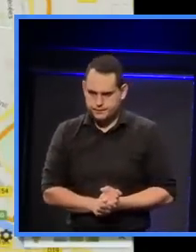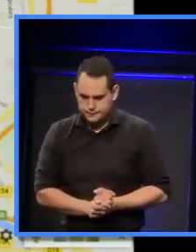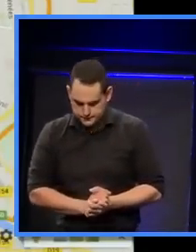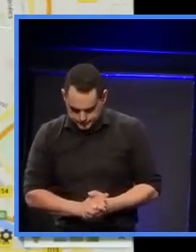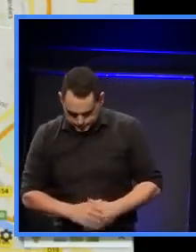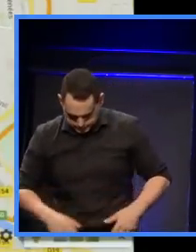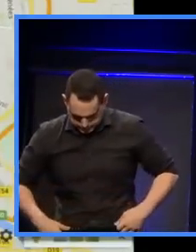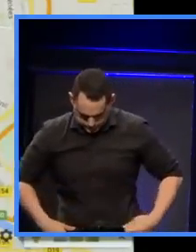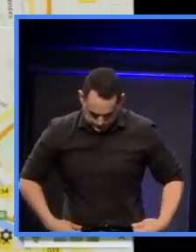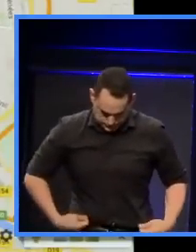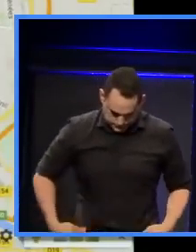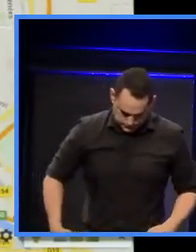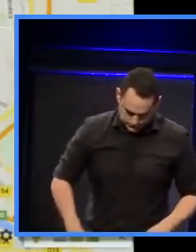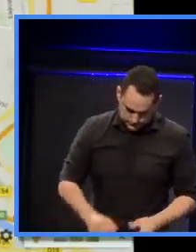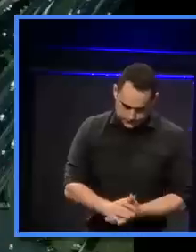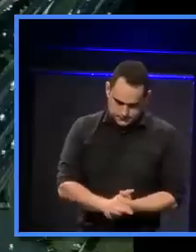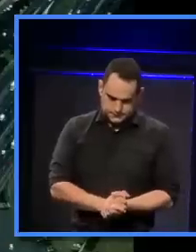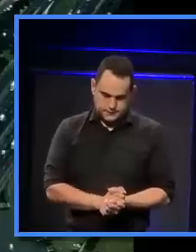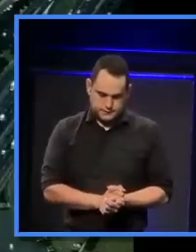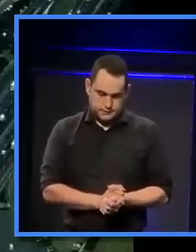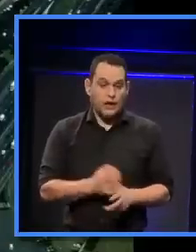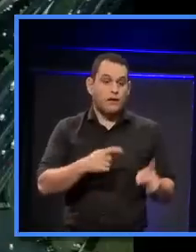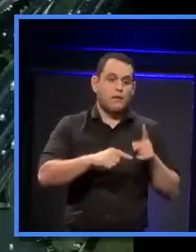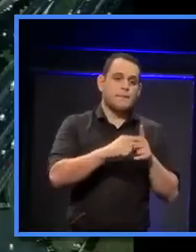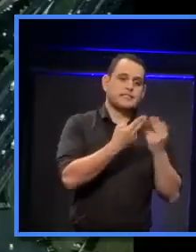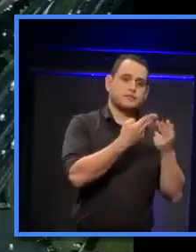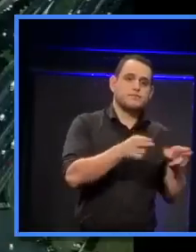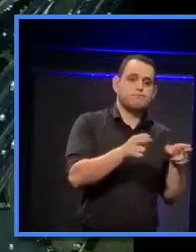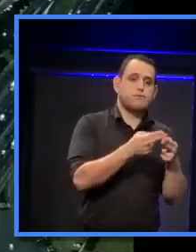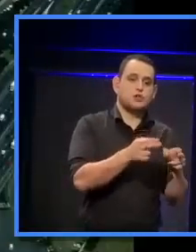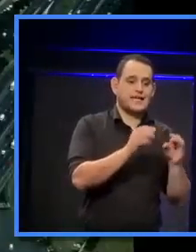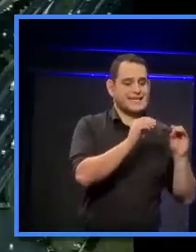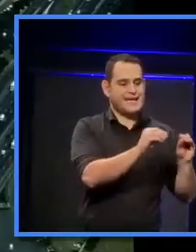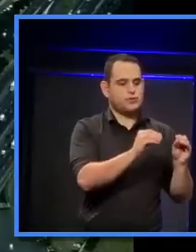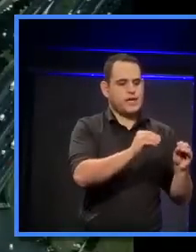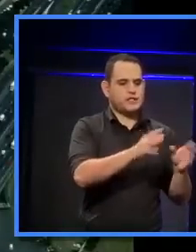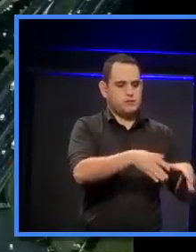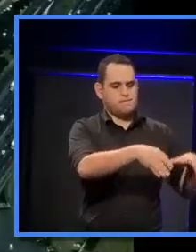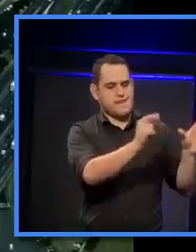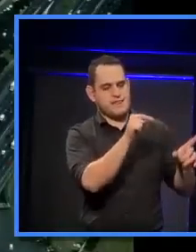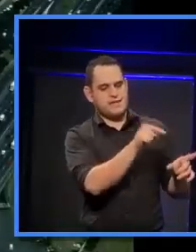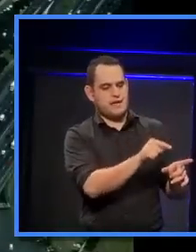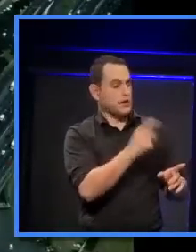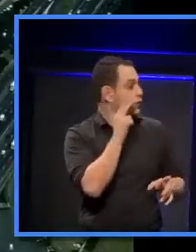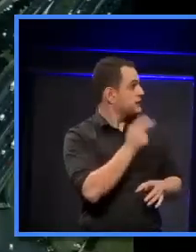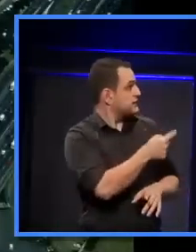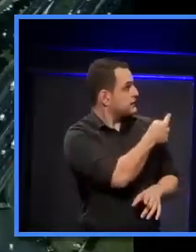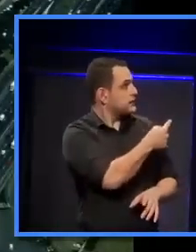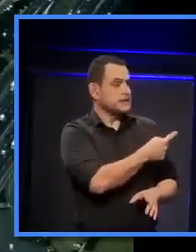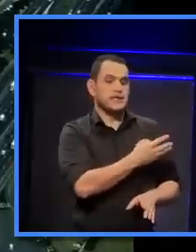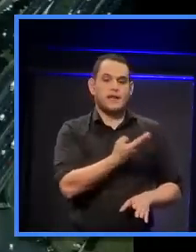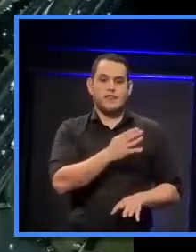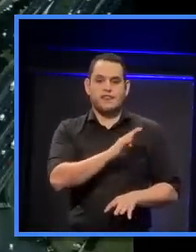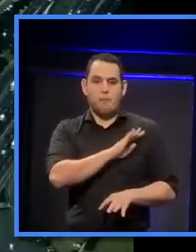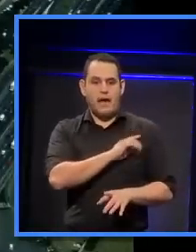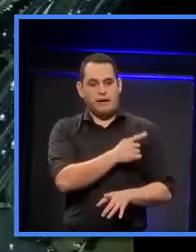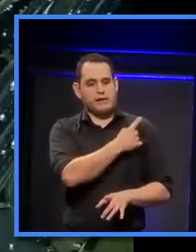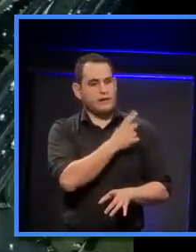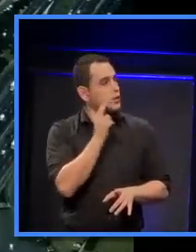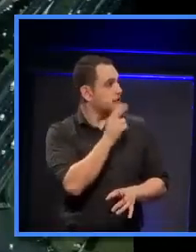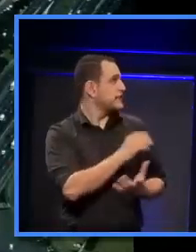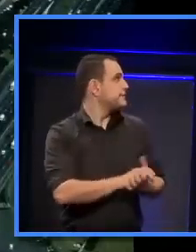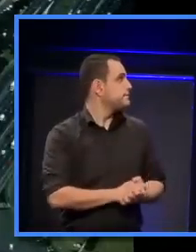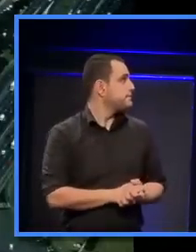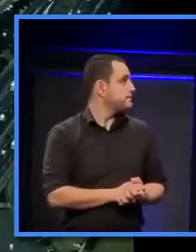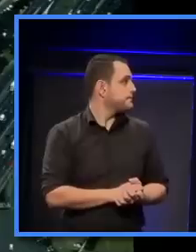and music education facility. And this shows the park. It's located, as I showed